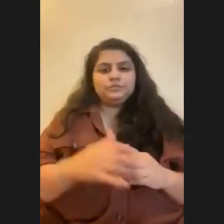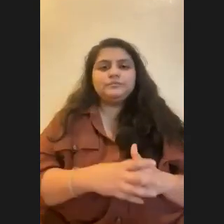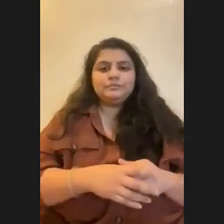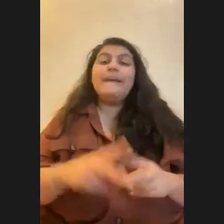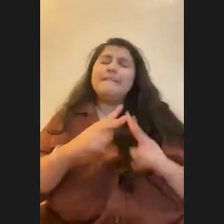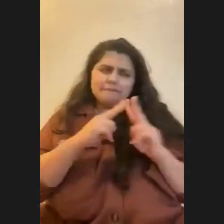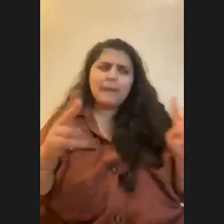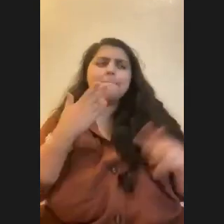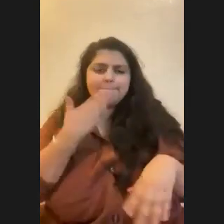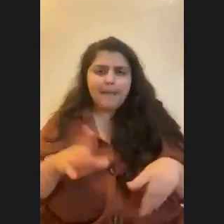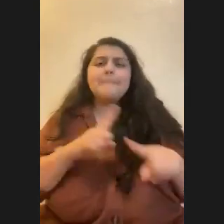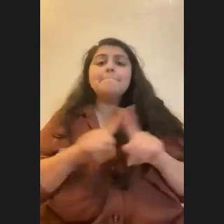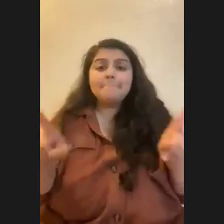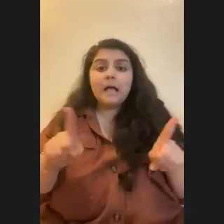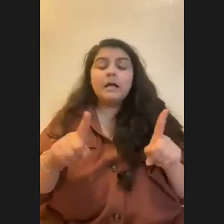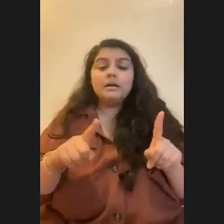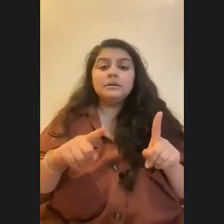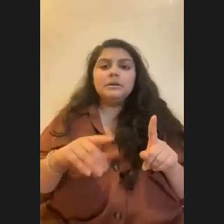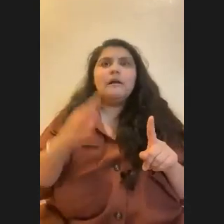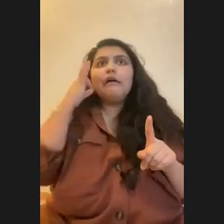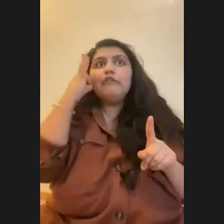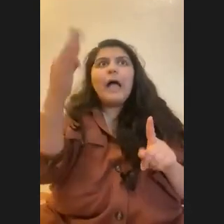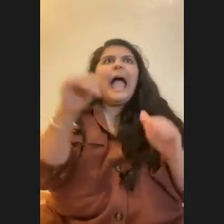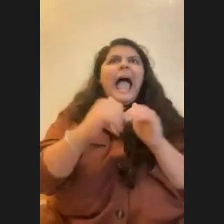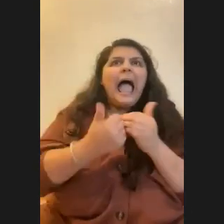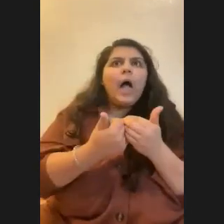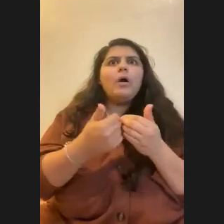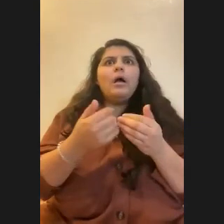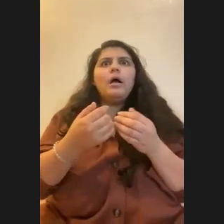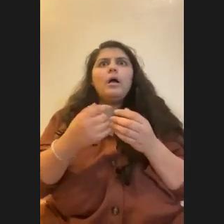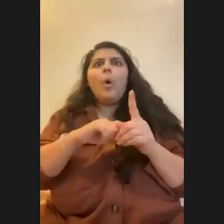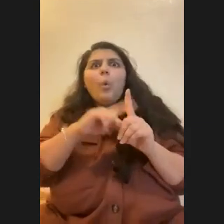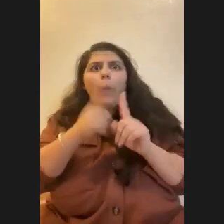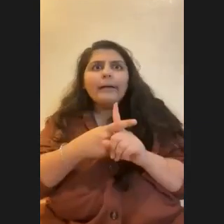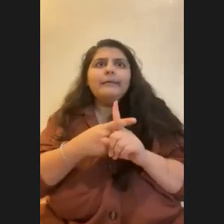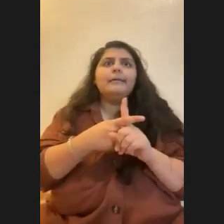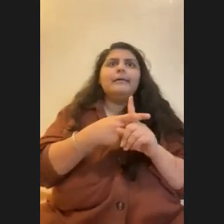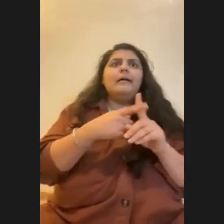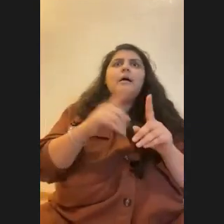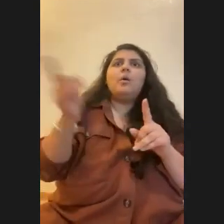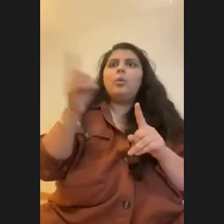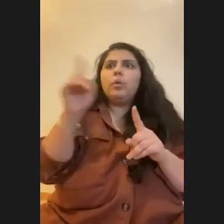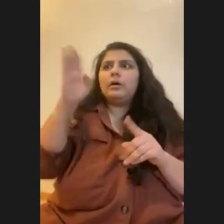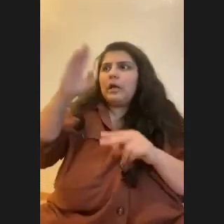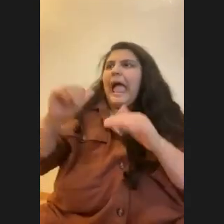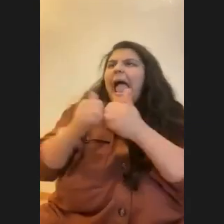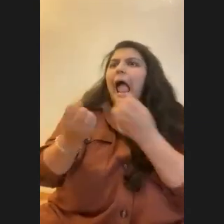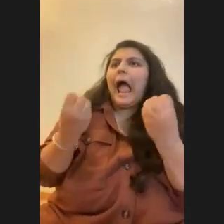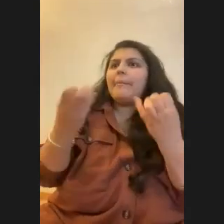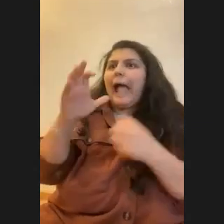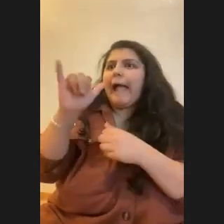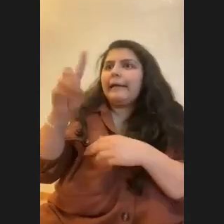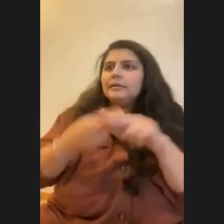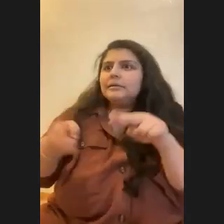but where we're seeing projections of the rate of CO2 emissions and where ocean acidification is going to be in like 2050, 2100,